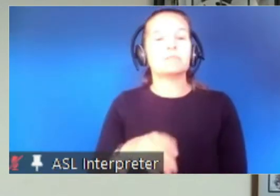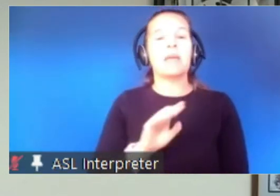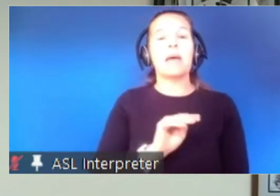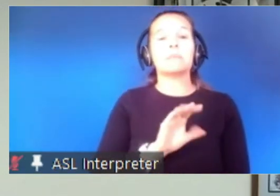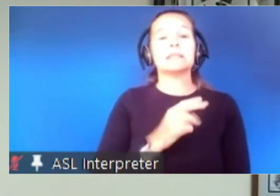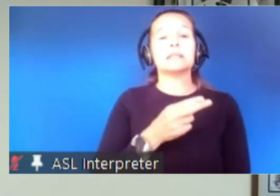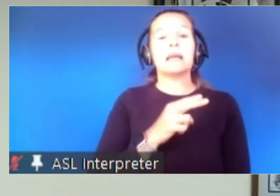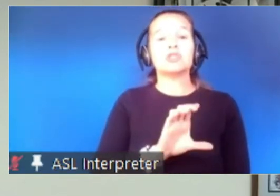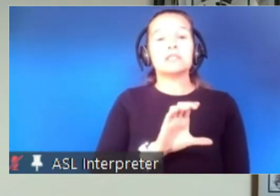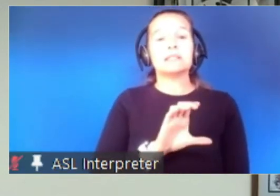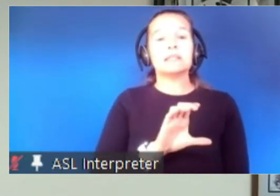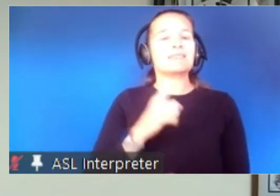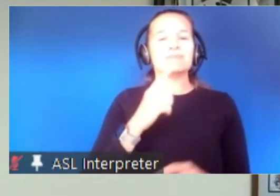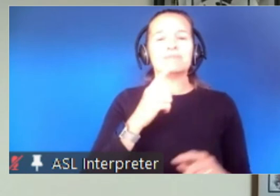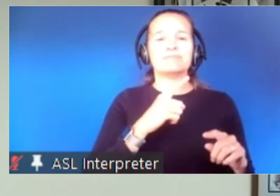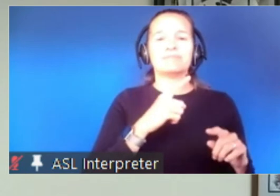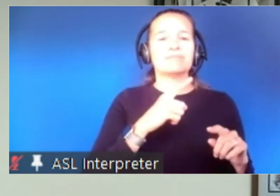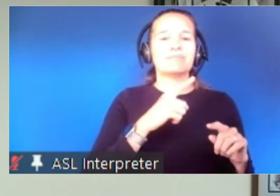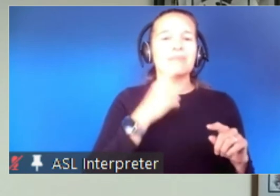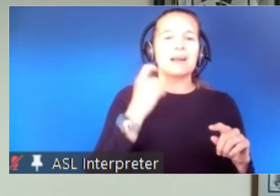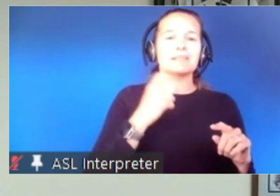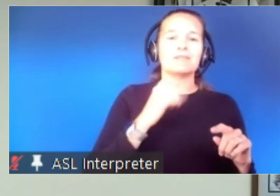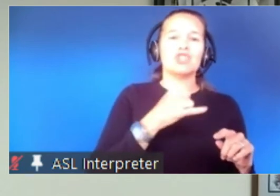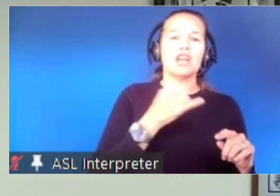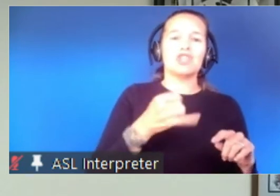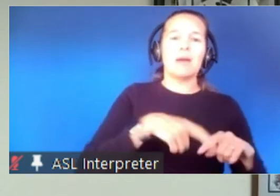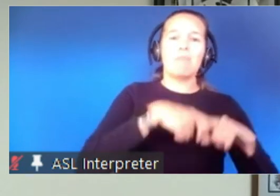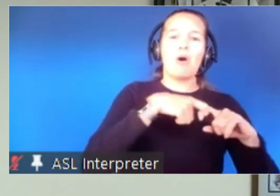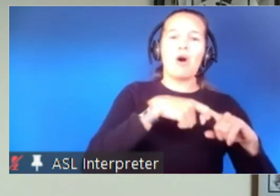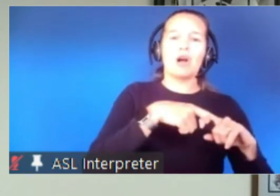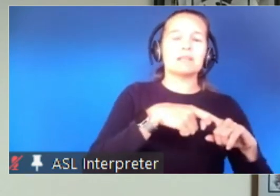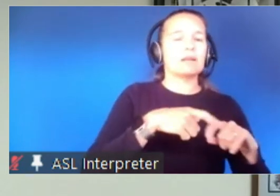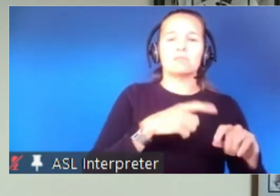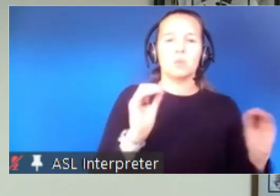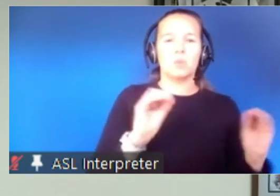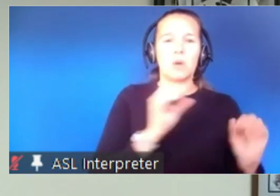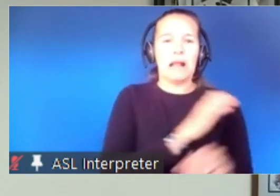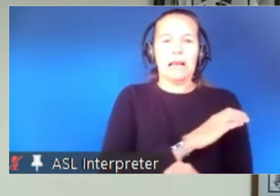pause in Johnson and Johnson is not able to have a clinic this week.